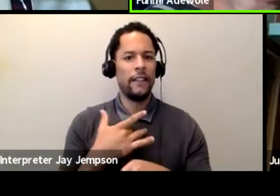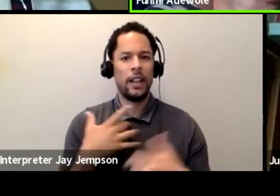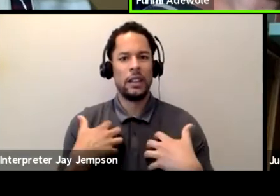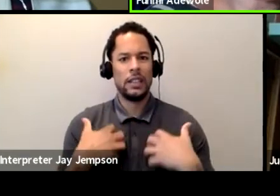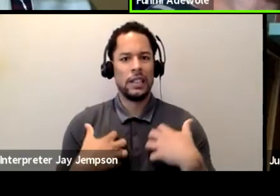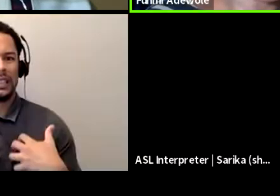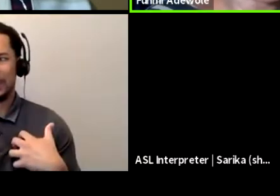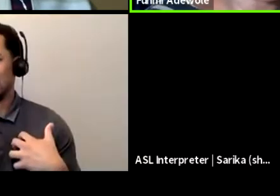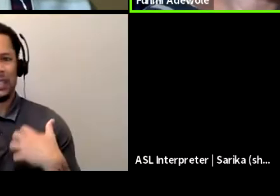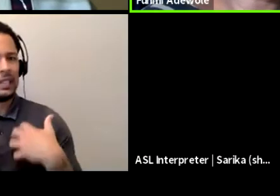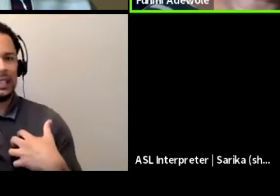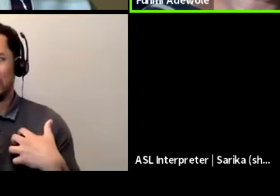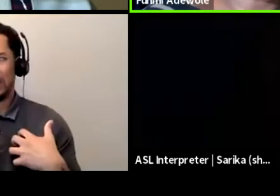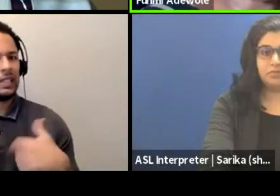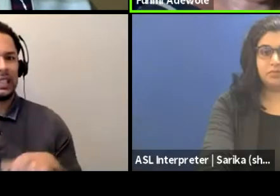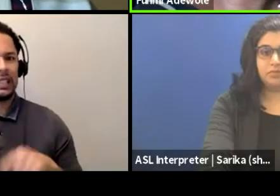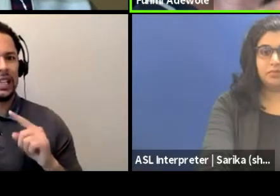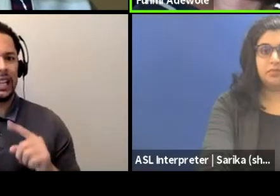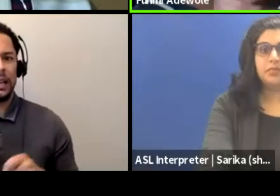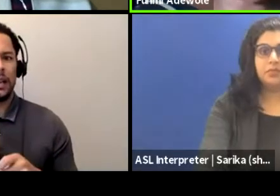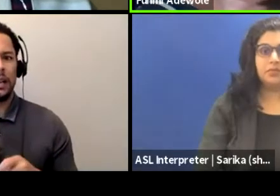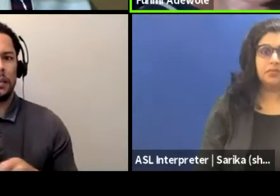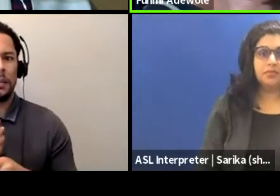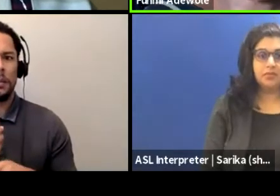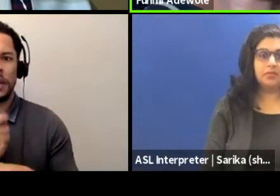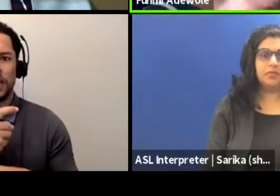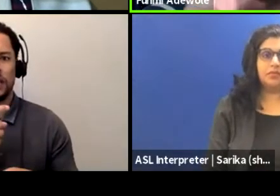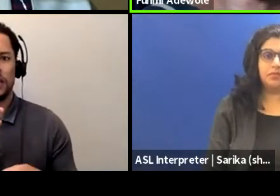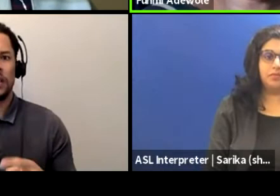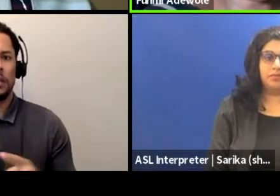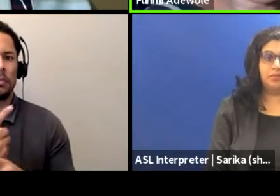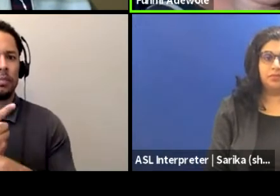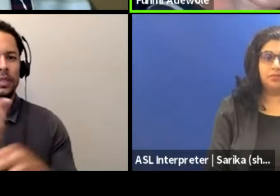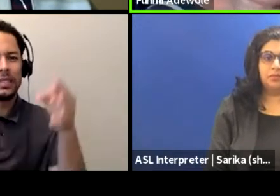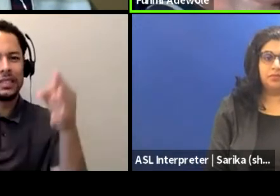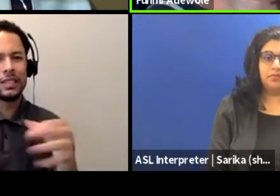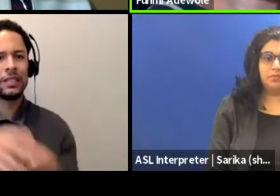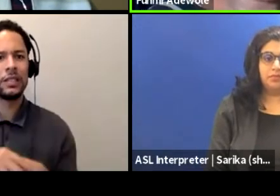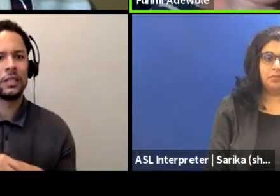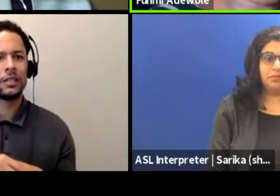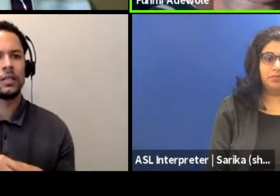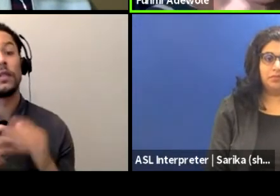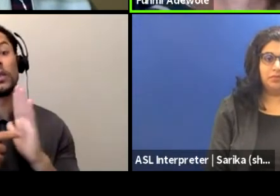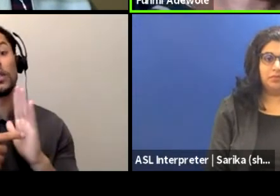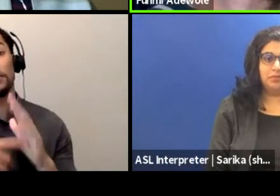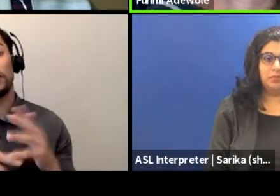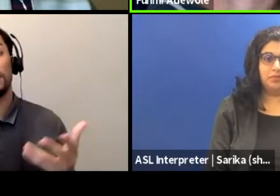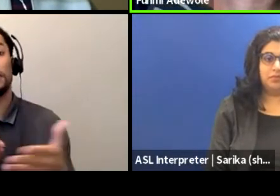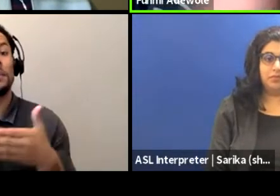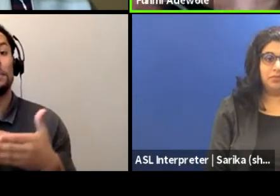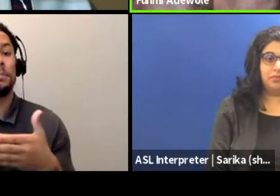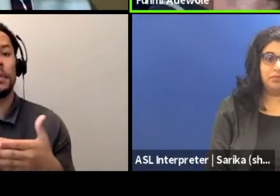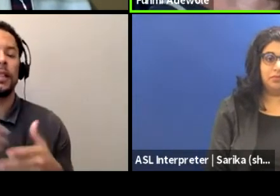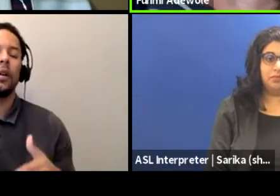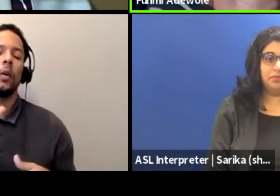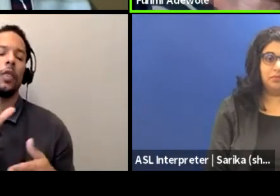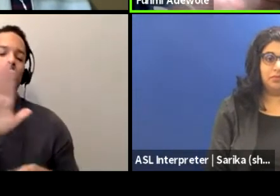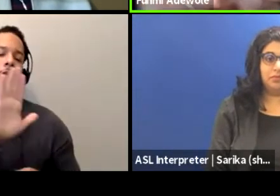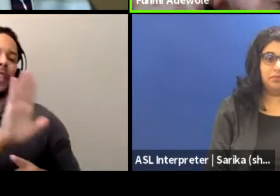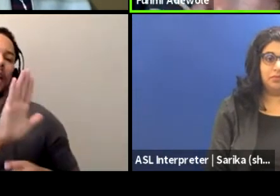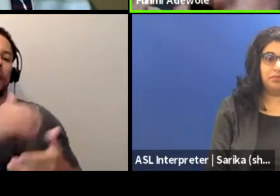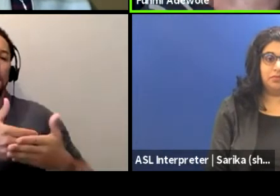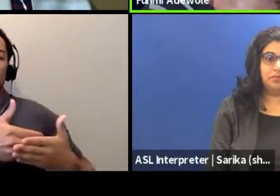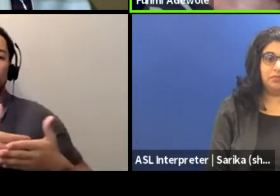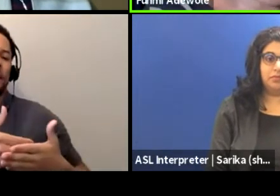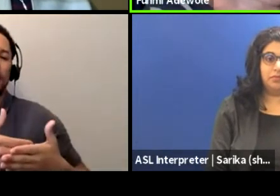feel they're now making decisions or they have babies they don't want to kill. It's not a nice term, but some people say you have to sometimes throw out your best,